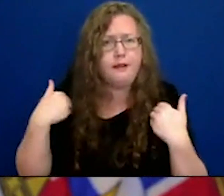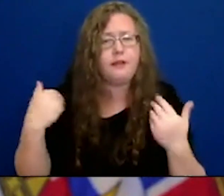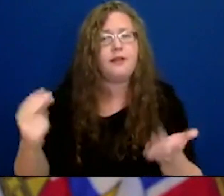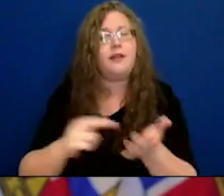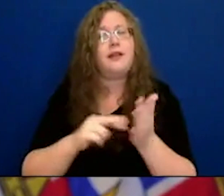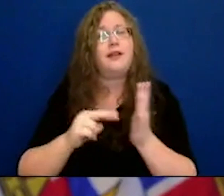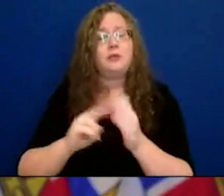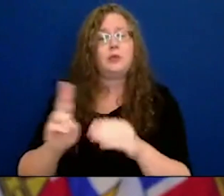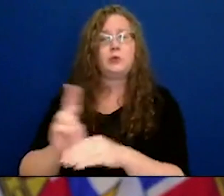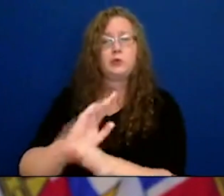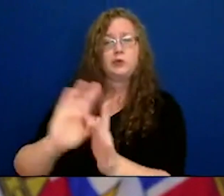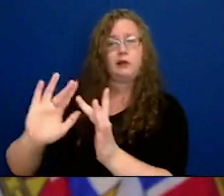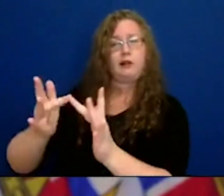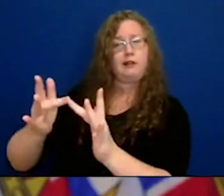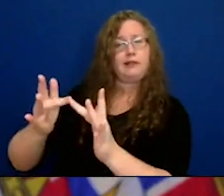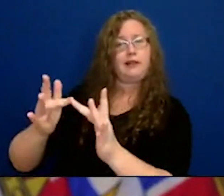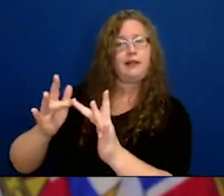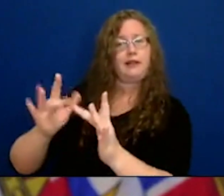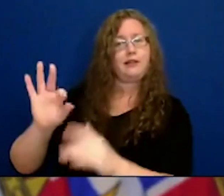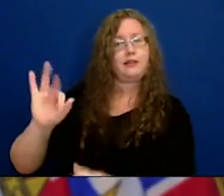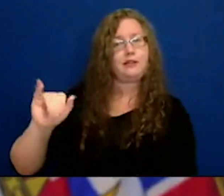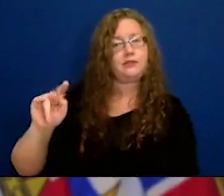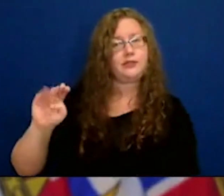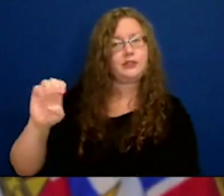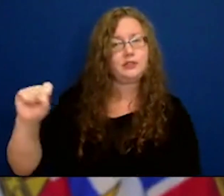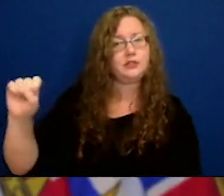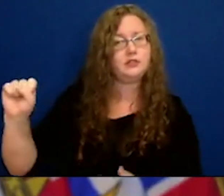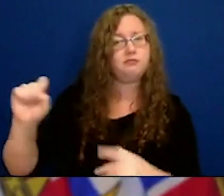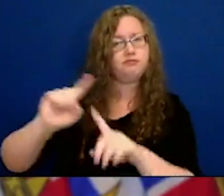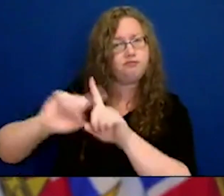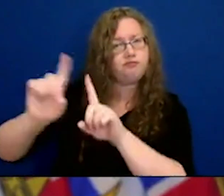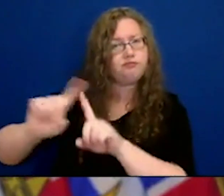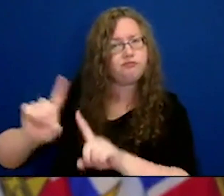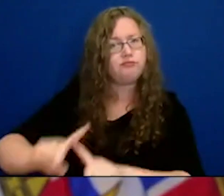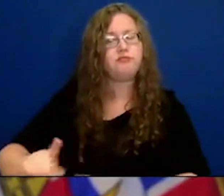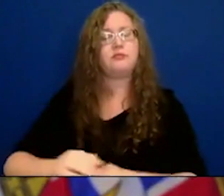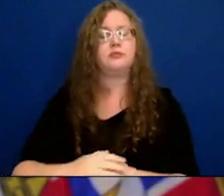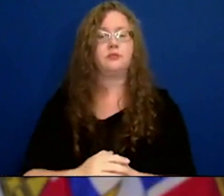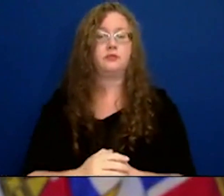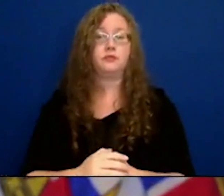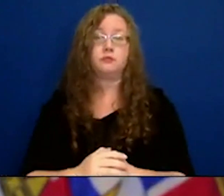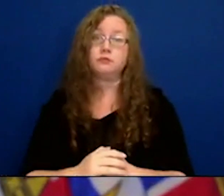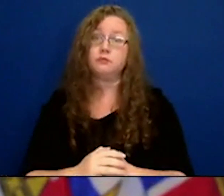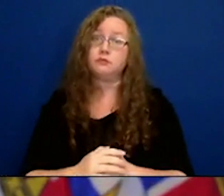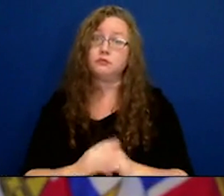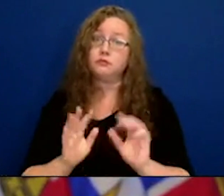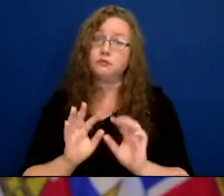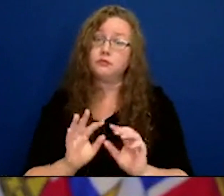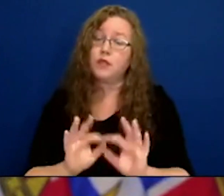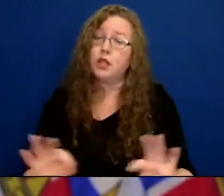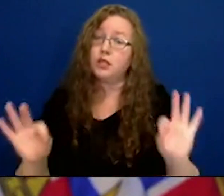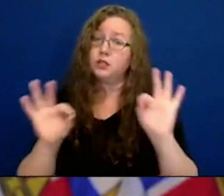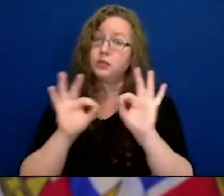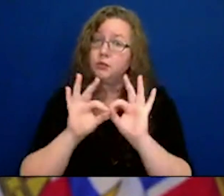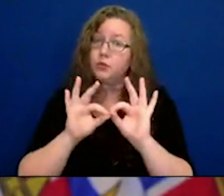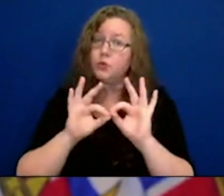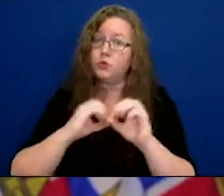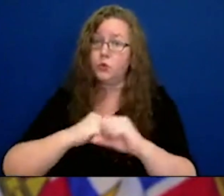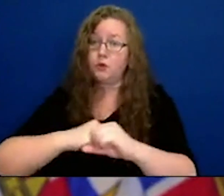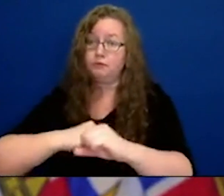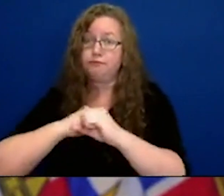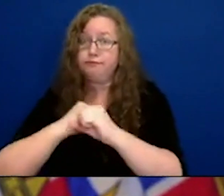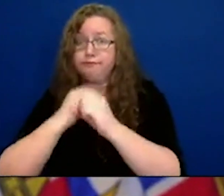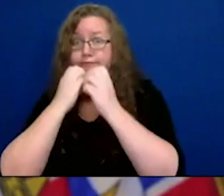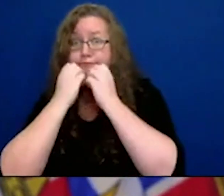for fitness in our lives and we're trying to find that balance of making sure we have those important opportunities, particularly to protect those